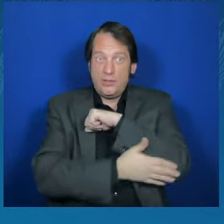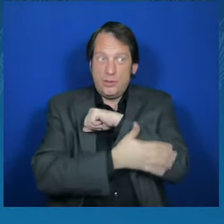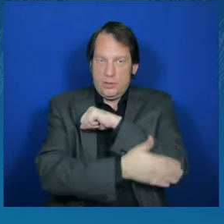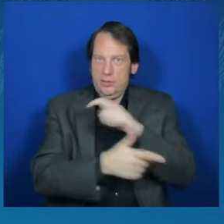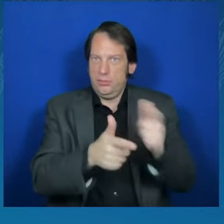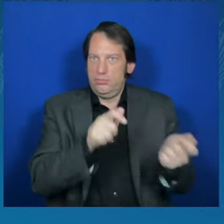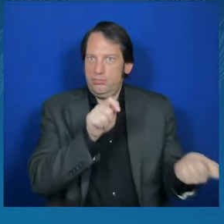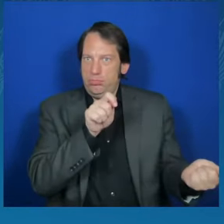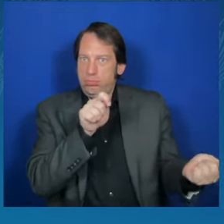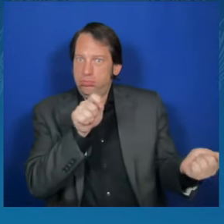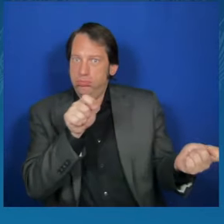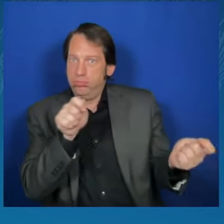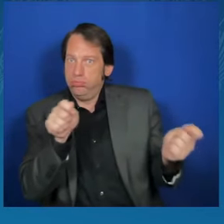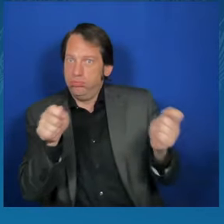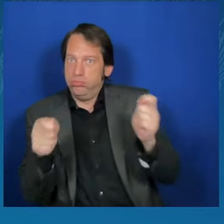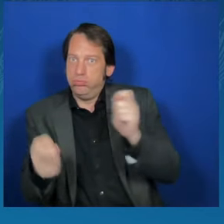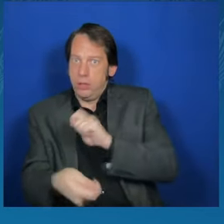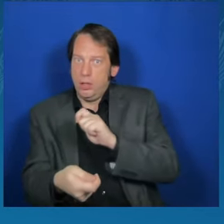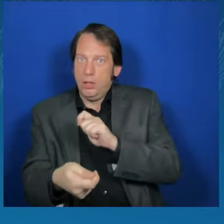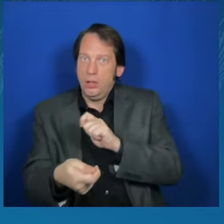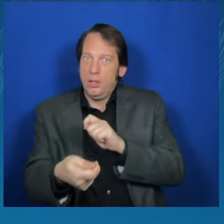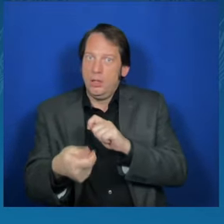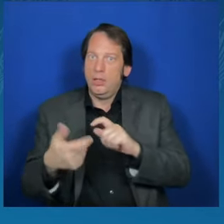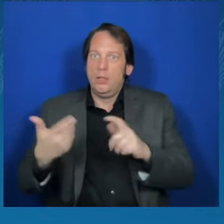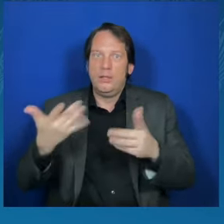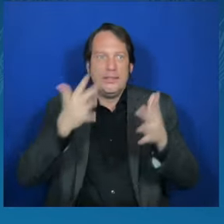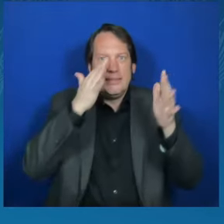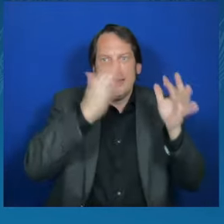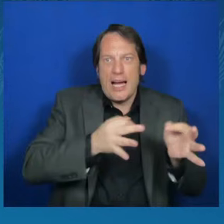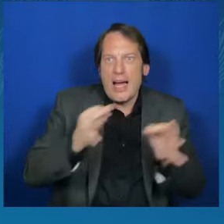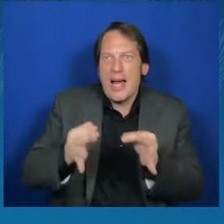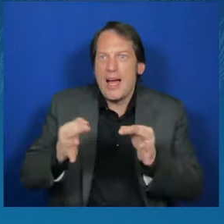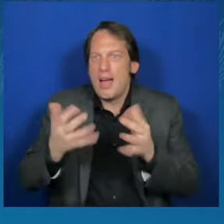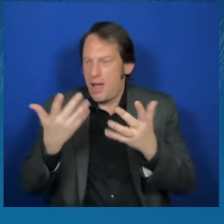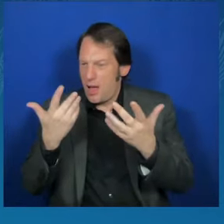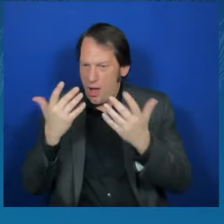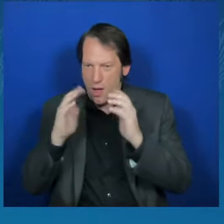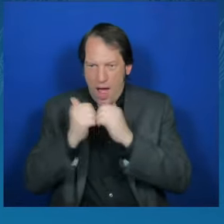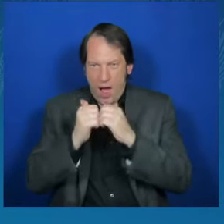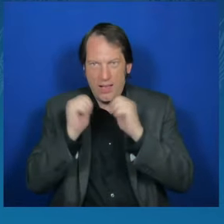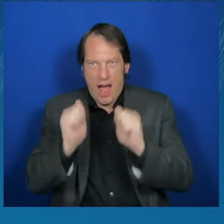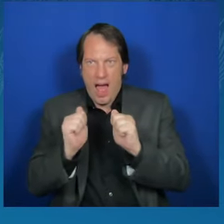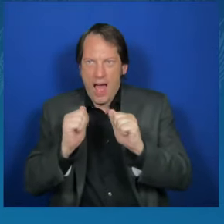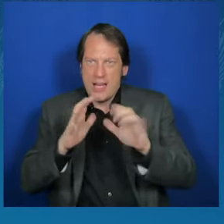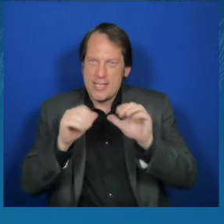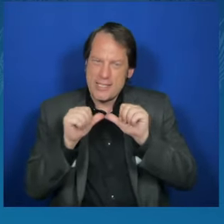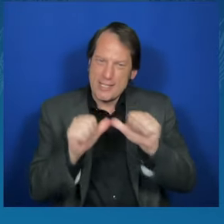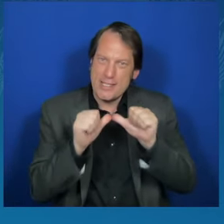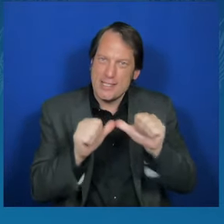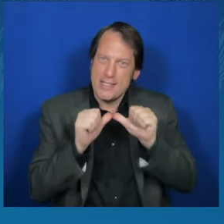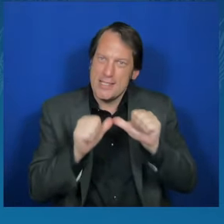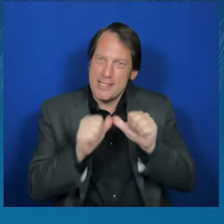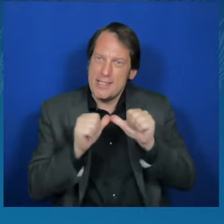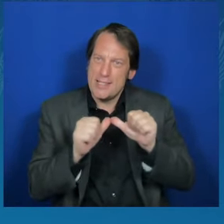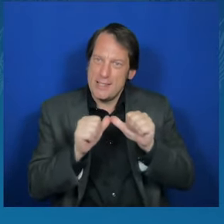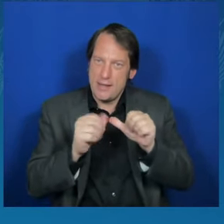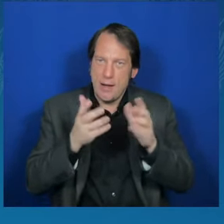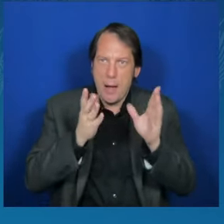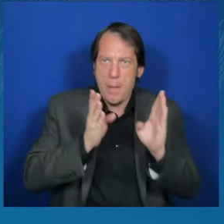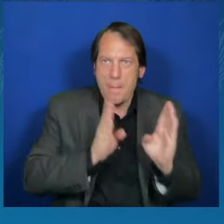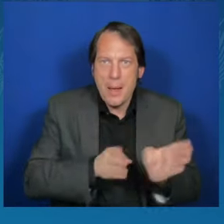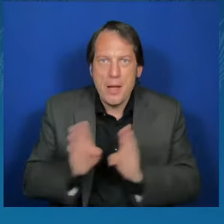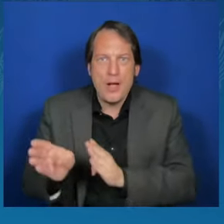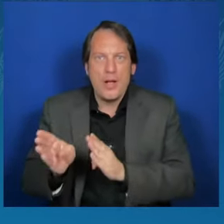our resilience. We have also discussed the preparation of the Global Peace Summit in Switzerland on the level of leaders. One more